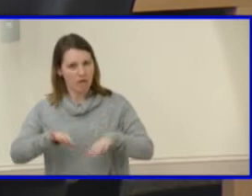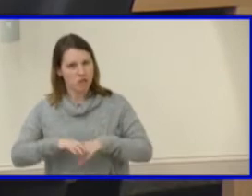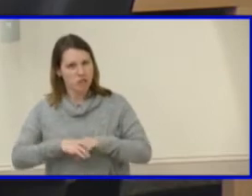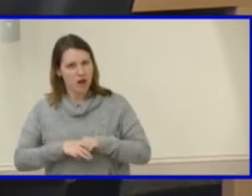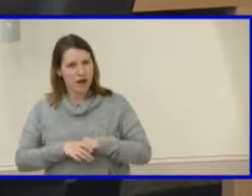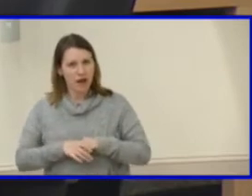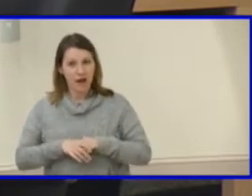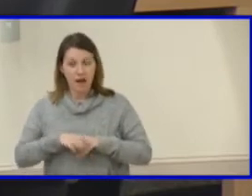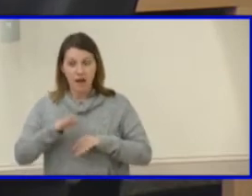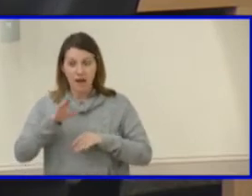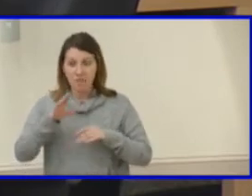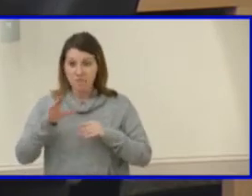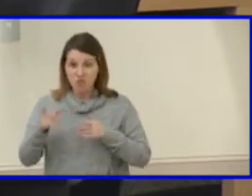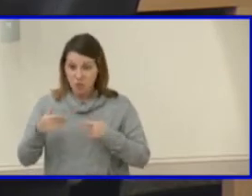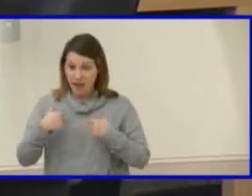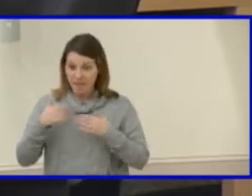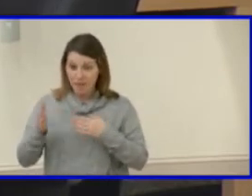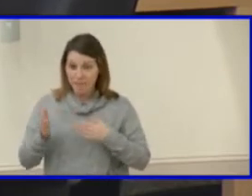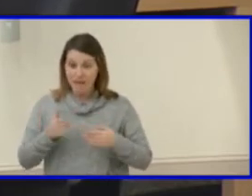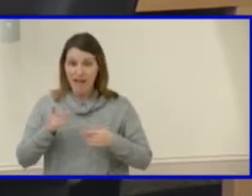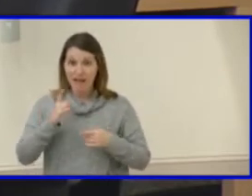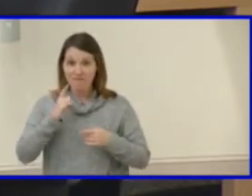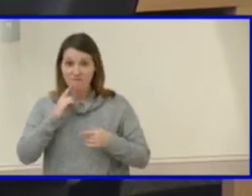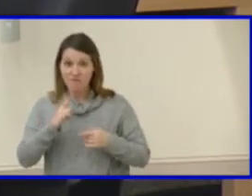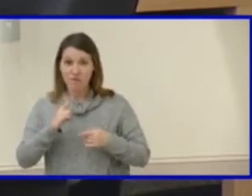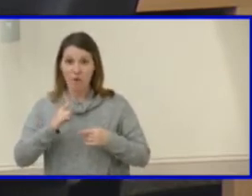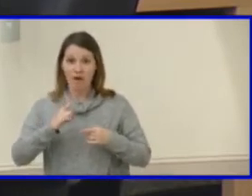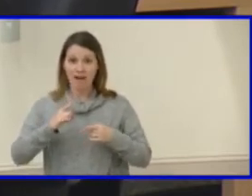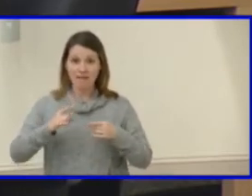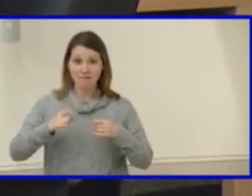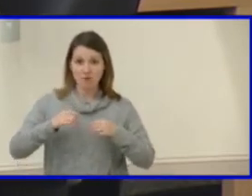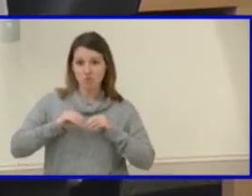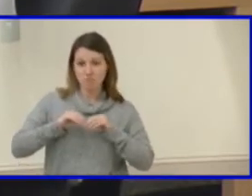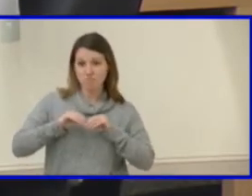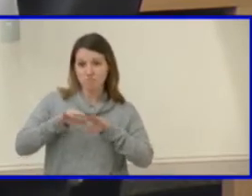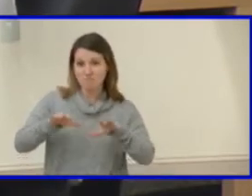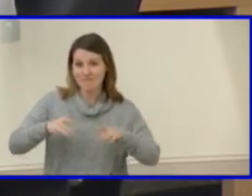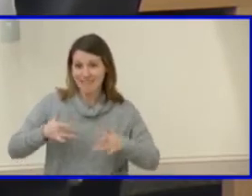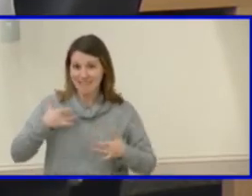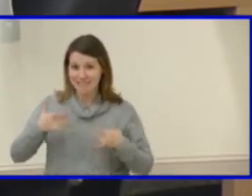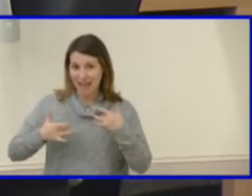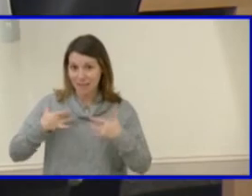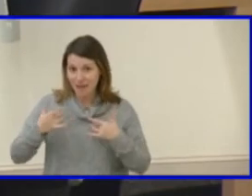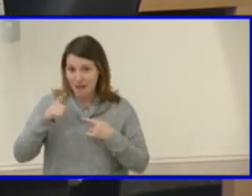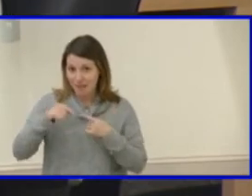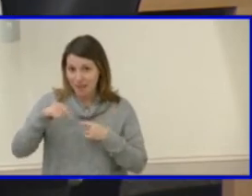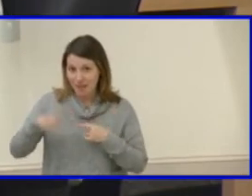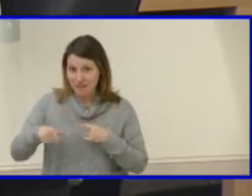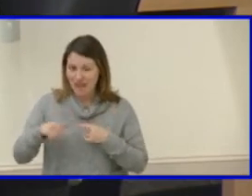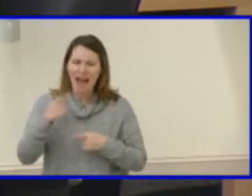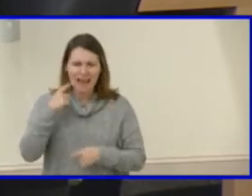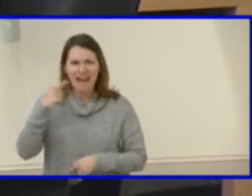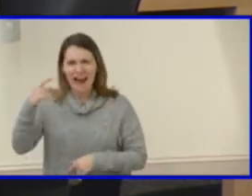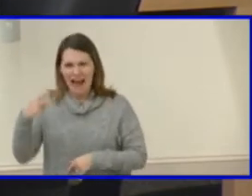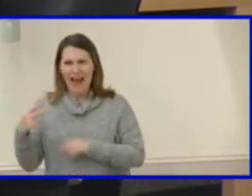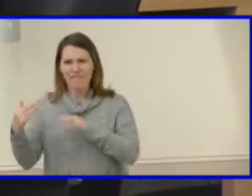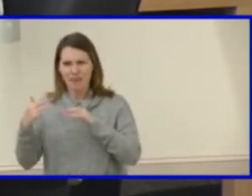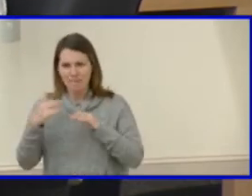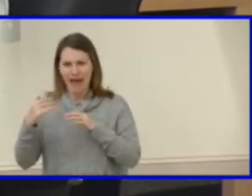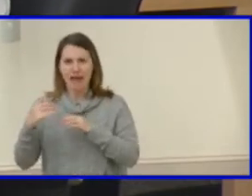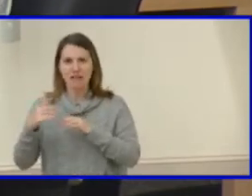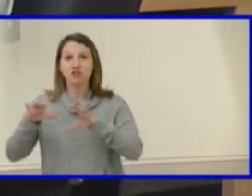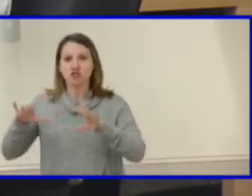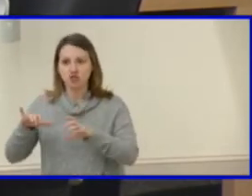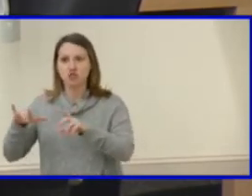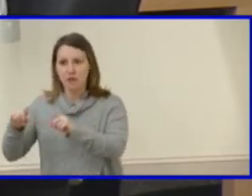some hype and excitement around this, this guide? I think half the battle is doing it, which was a tremendous effort. The